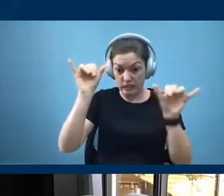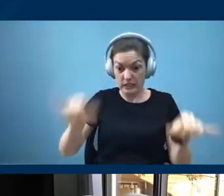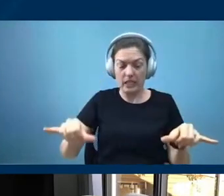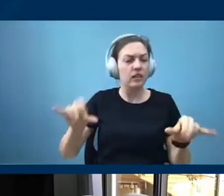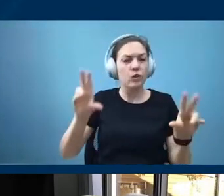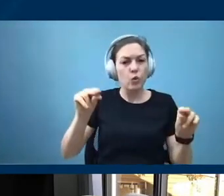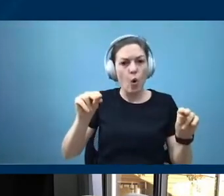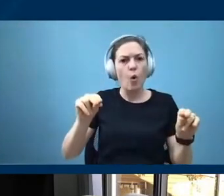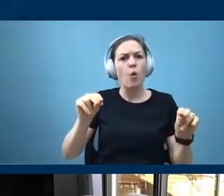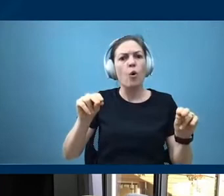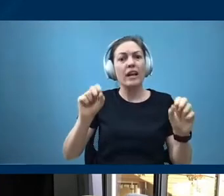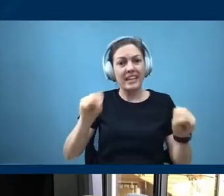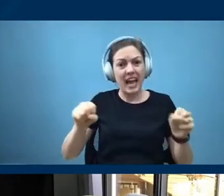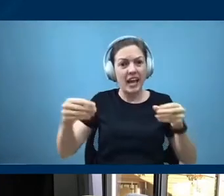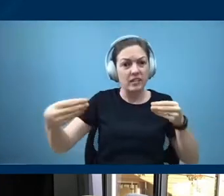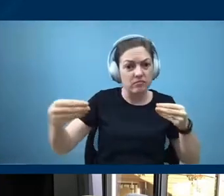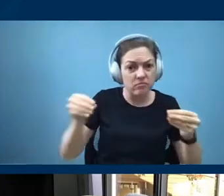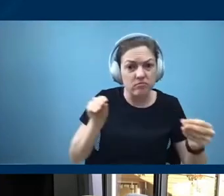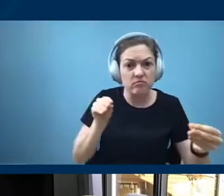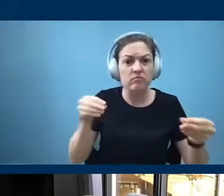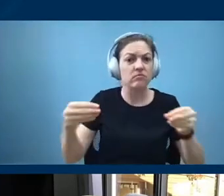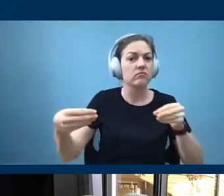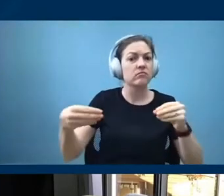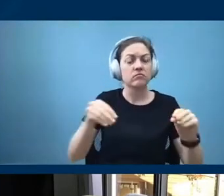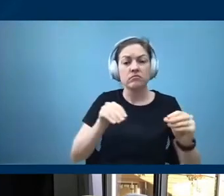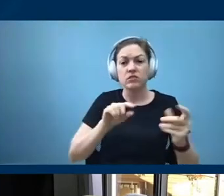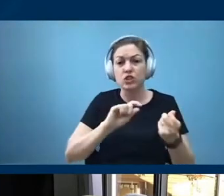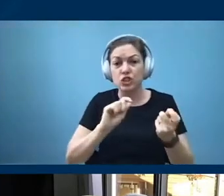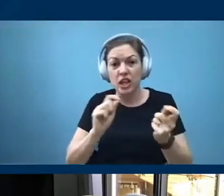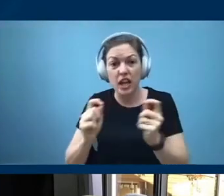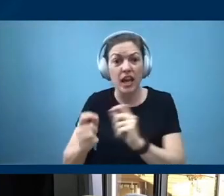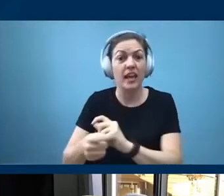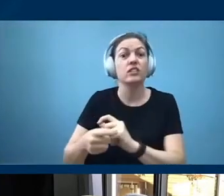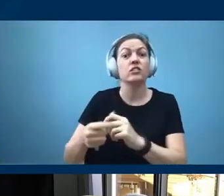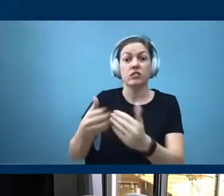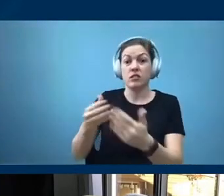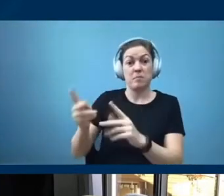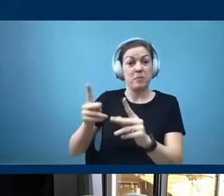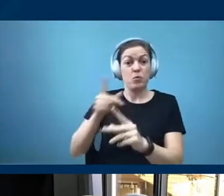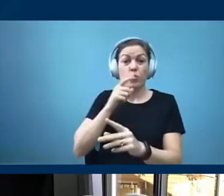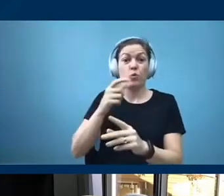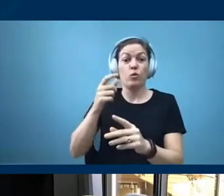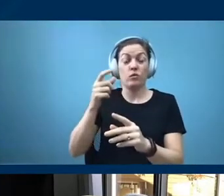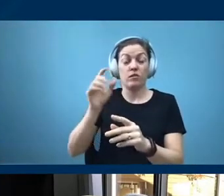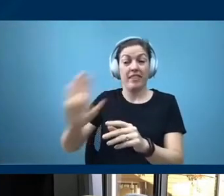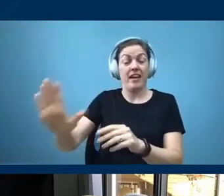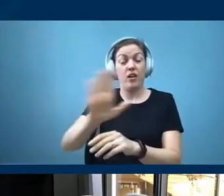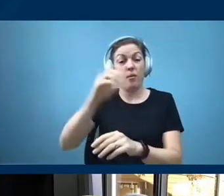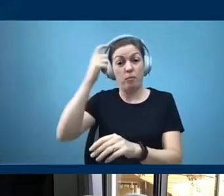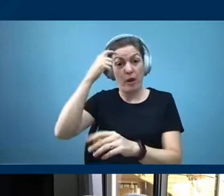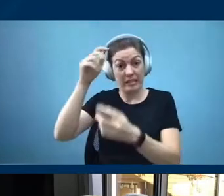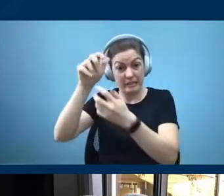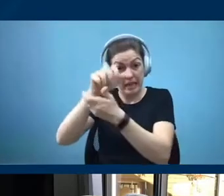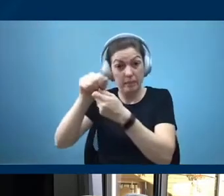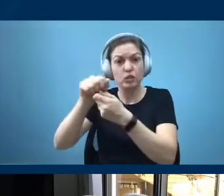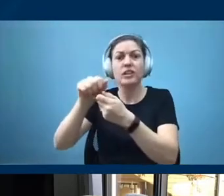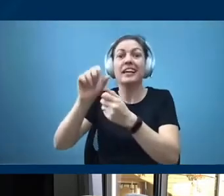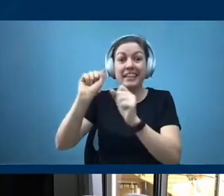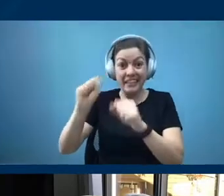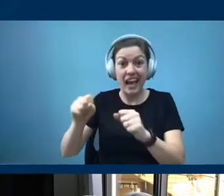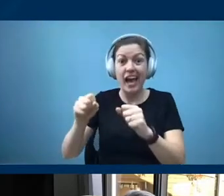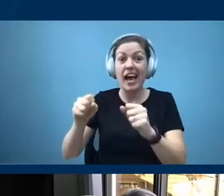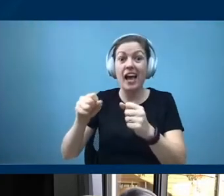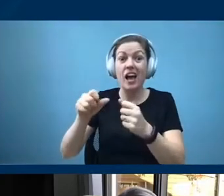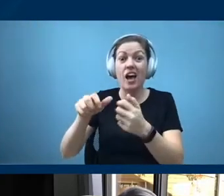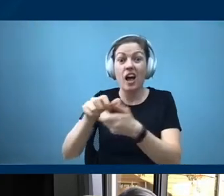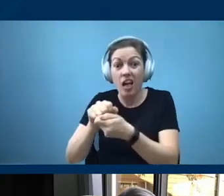Even in people whose brain has been damaged, there is a tremendous amount of ability to remodel the brain,